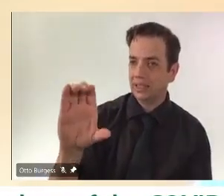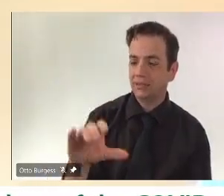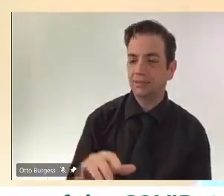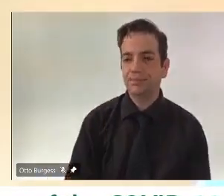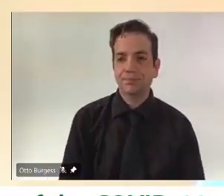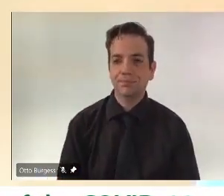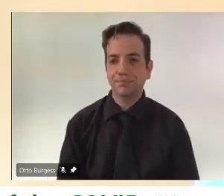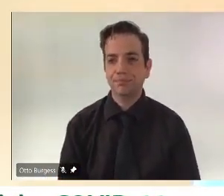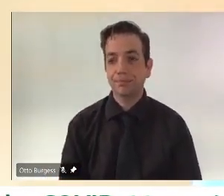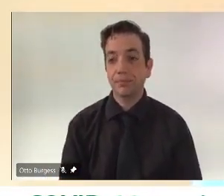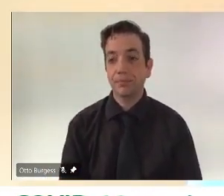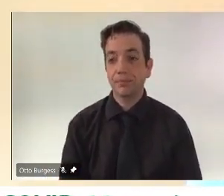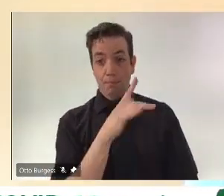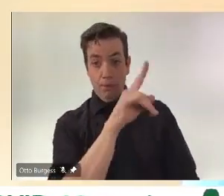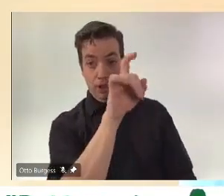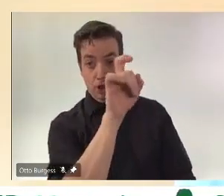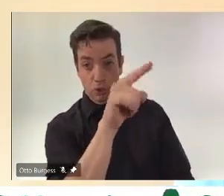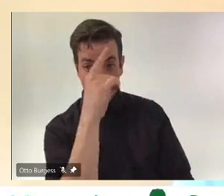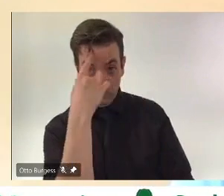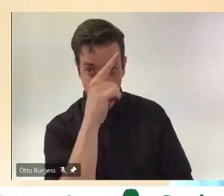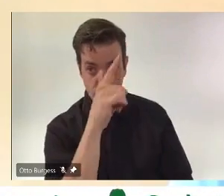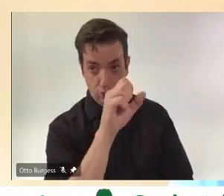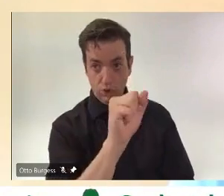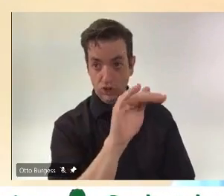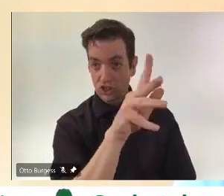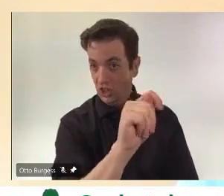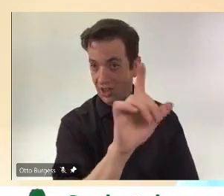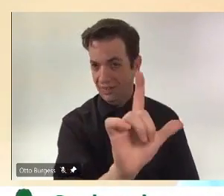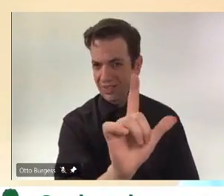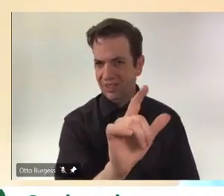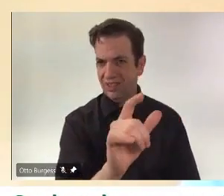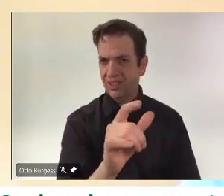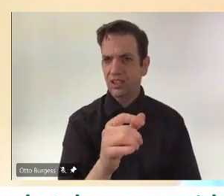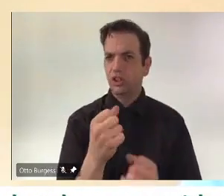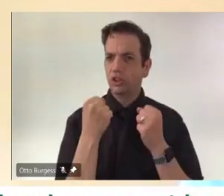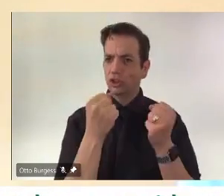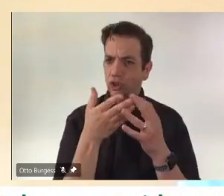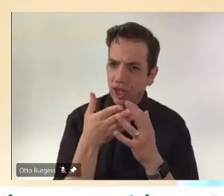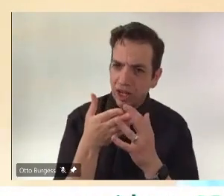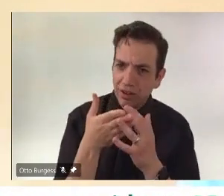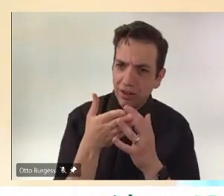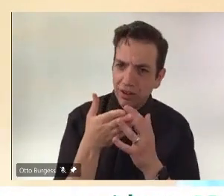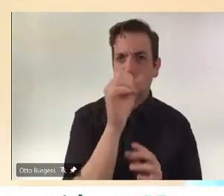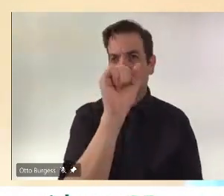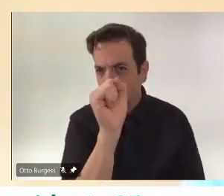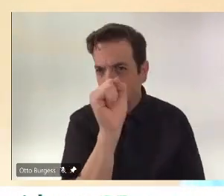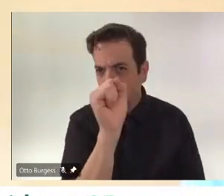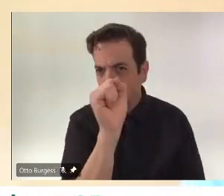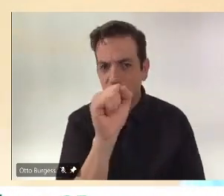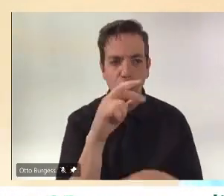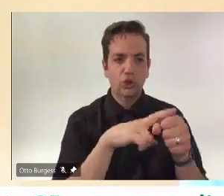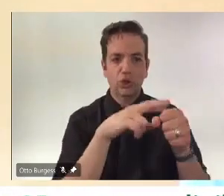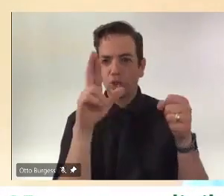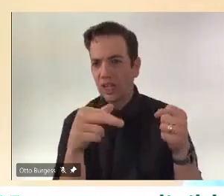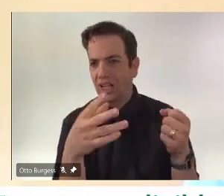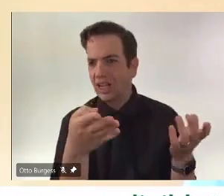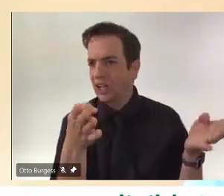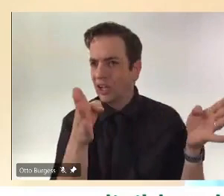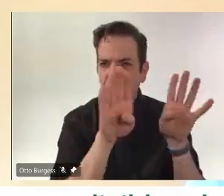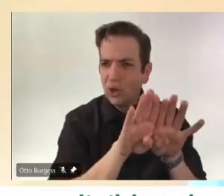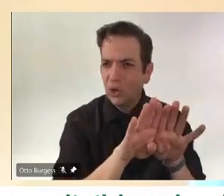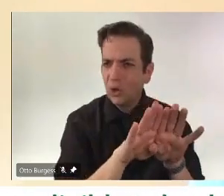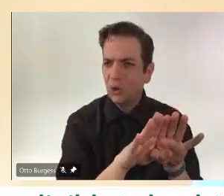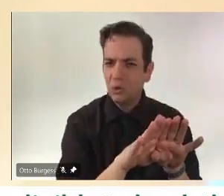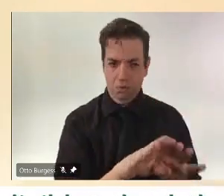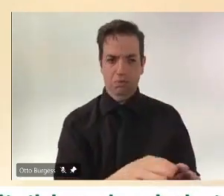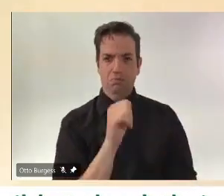Lloydminster, Regina, I think all closed down sooner than anticipated today. Is that due to supply in the drive